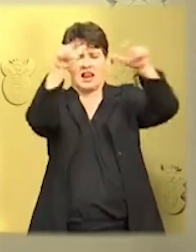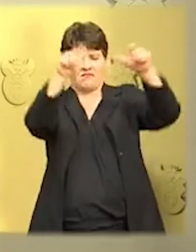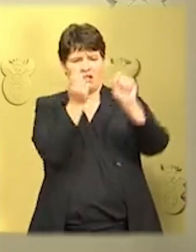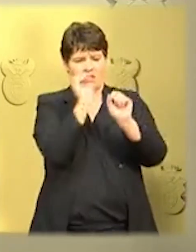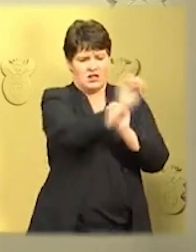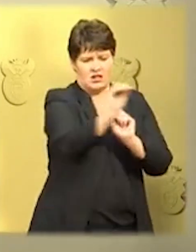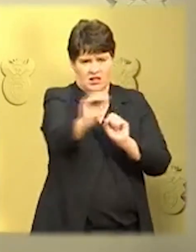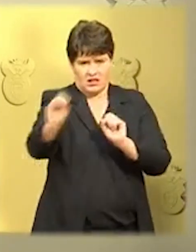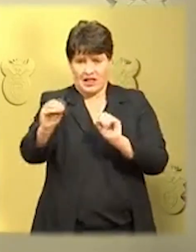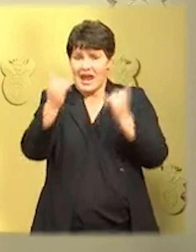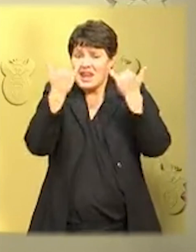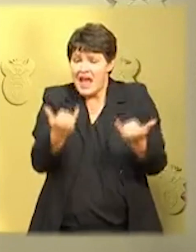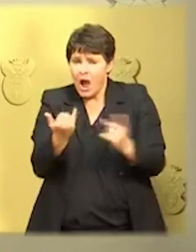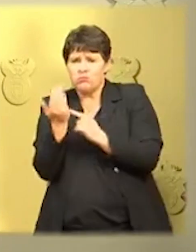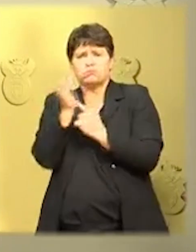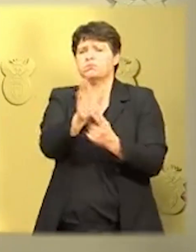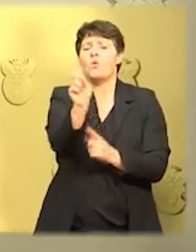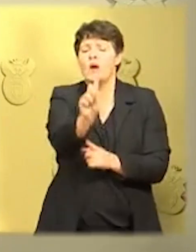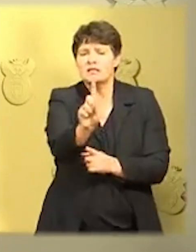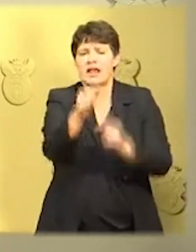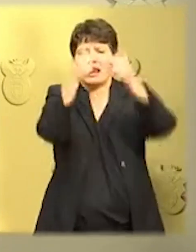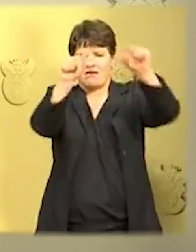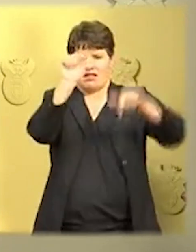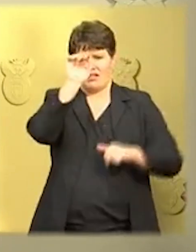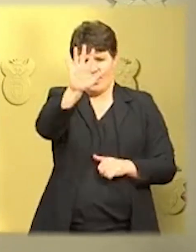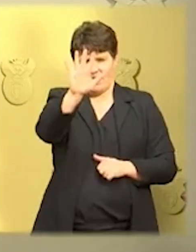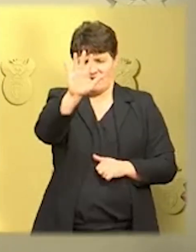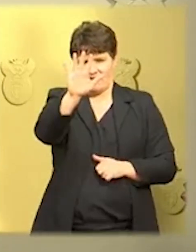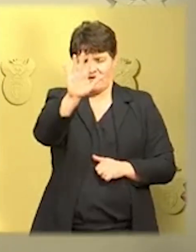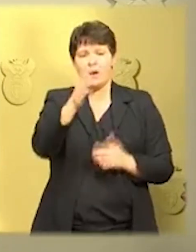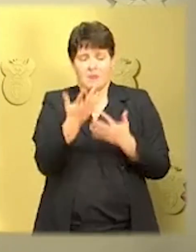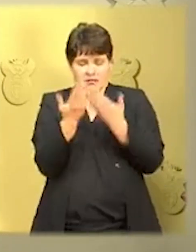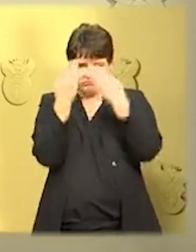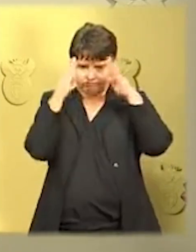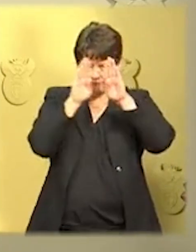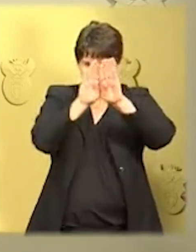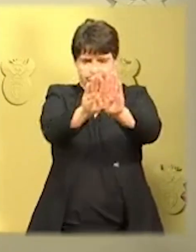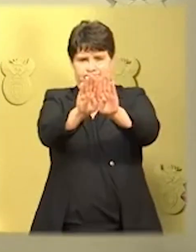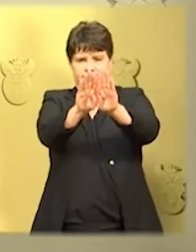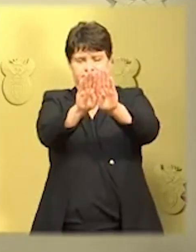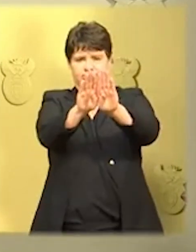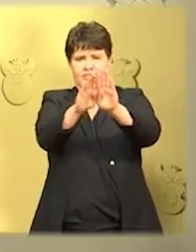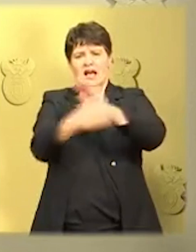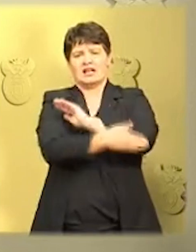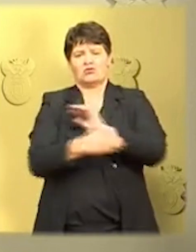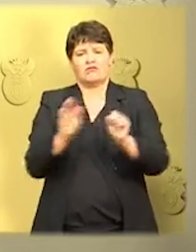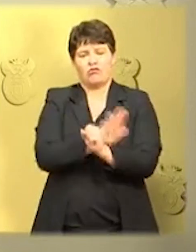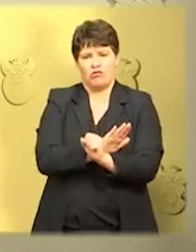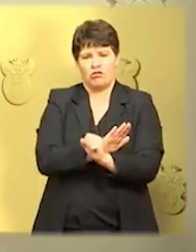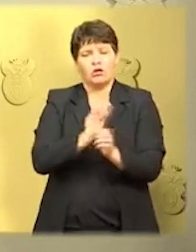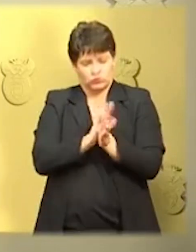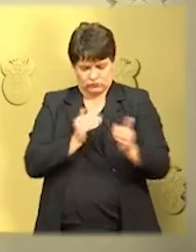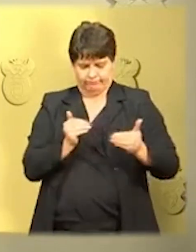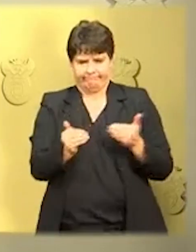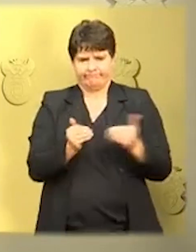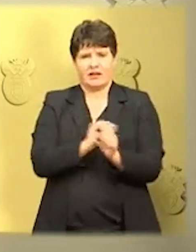requires a full national lockdown to contain the spread of the virus. This is the